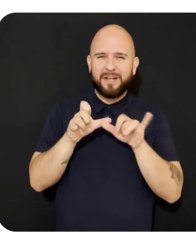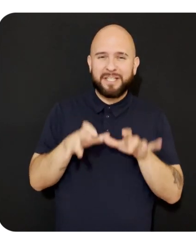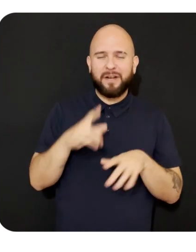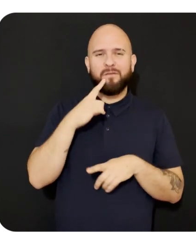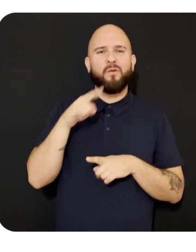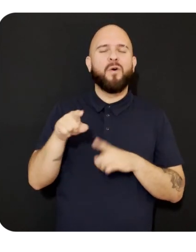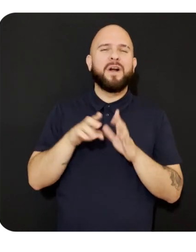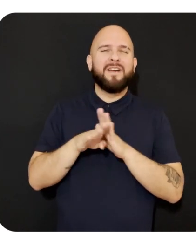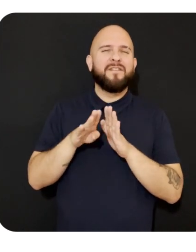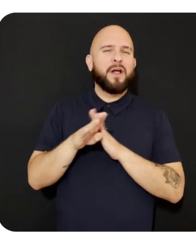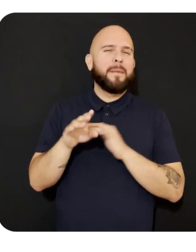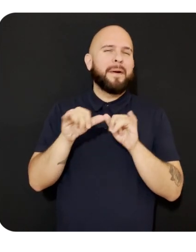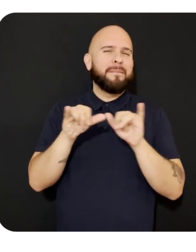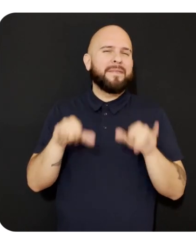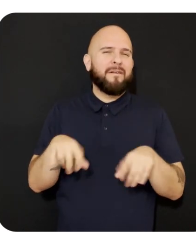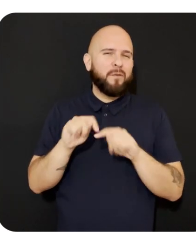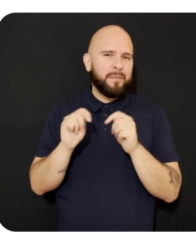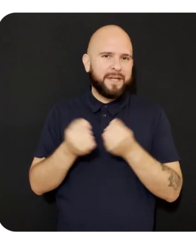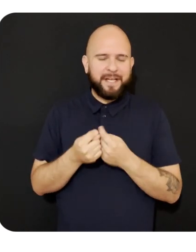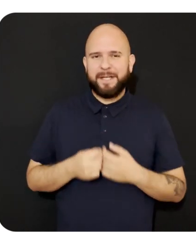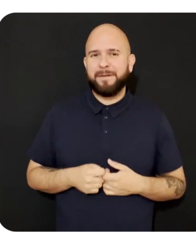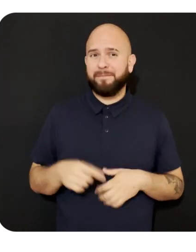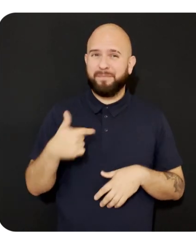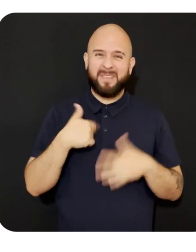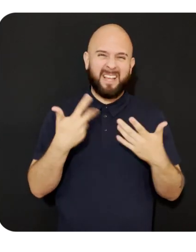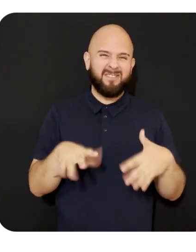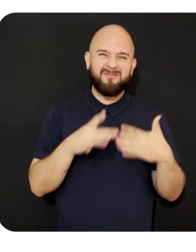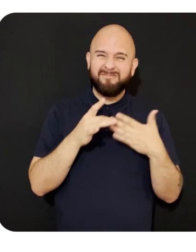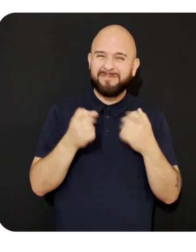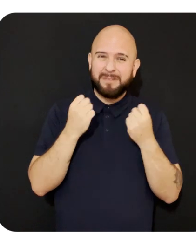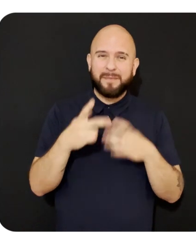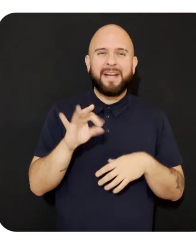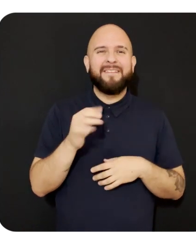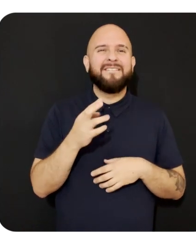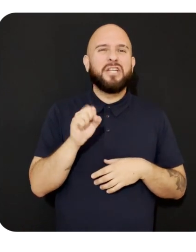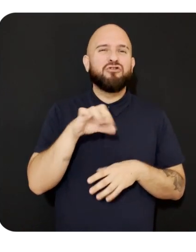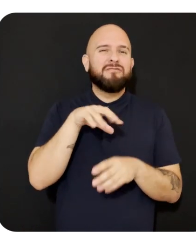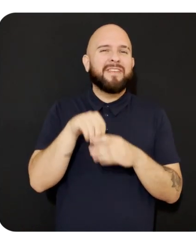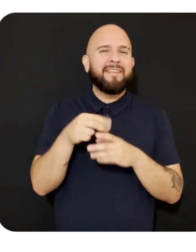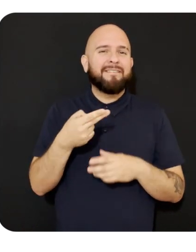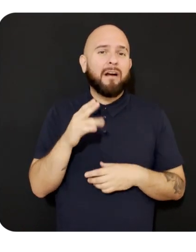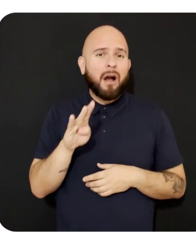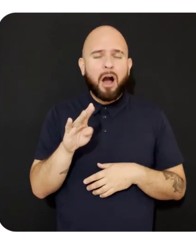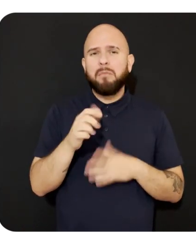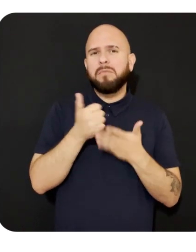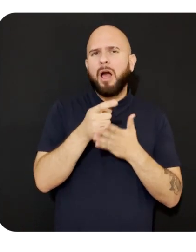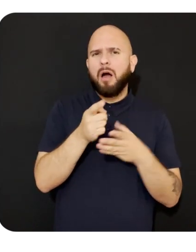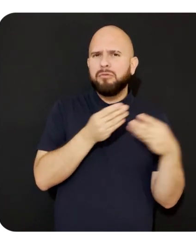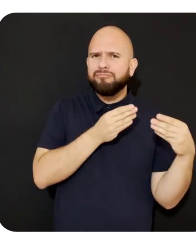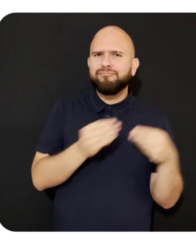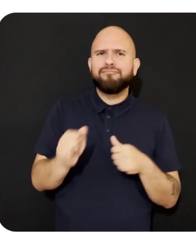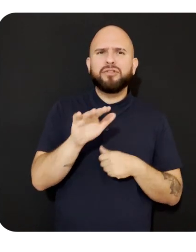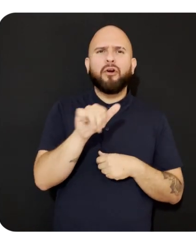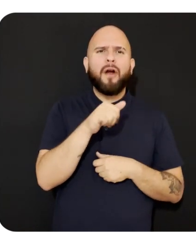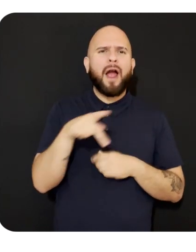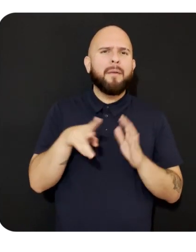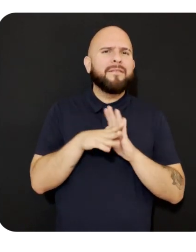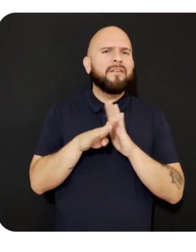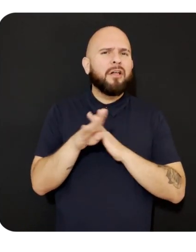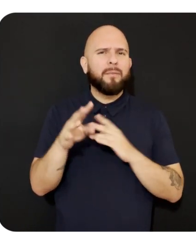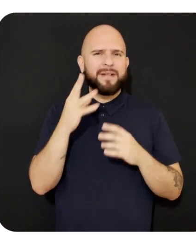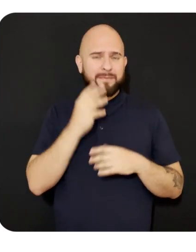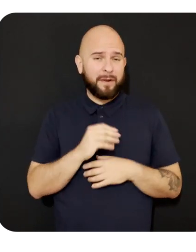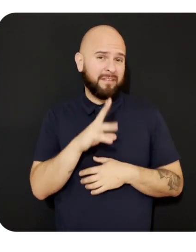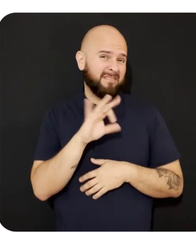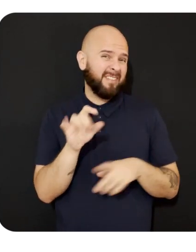I've shipped dozens of features on the MetaQuest Developer Hub to streamline your app development experience and also